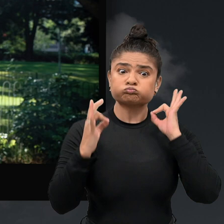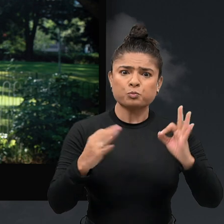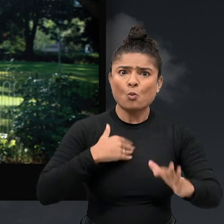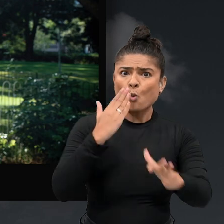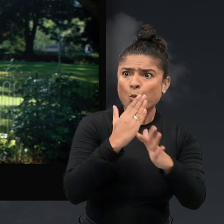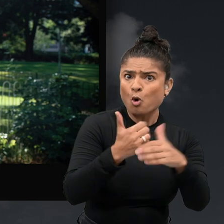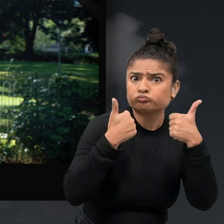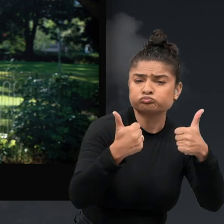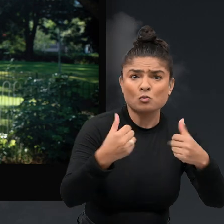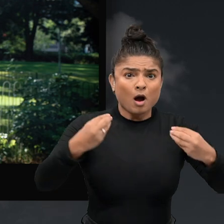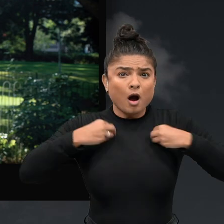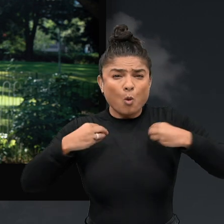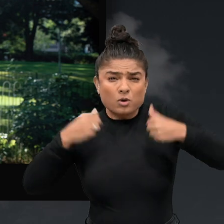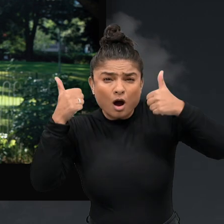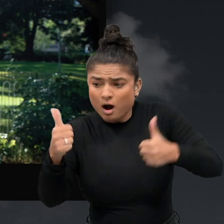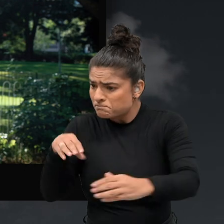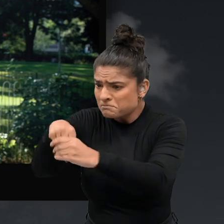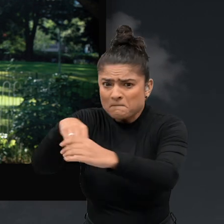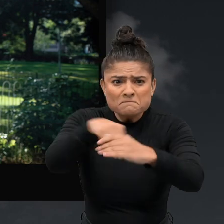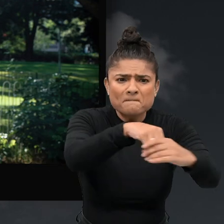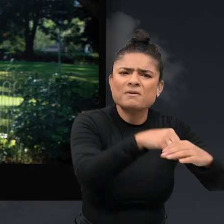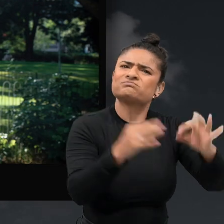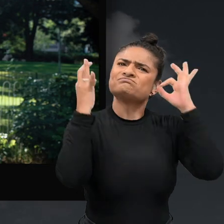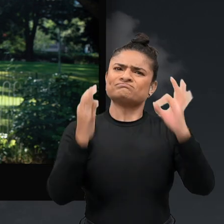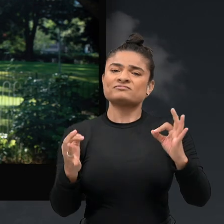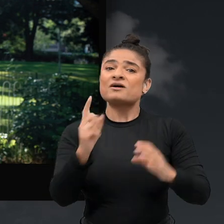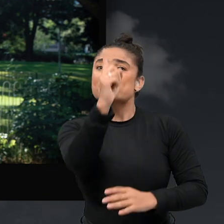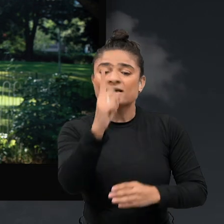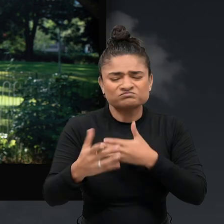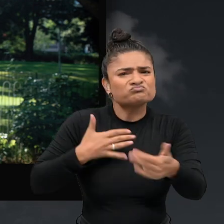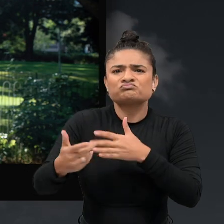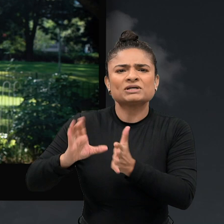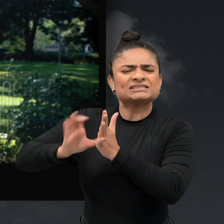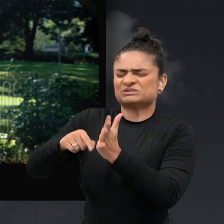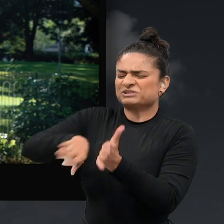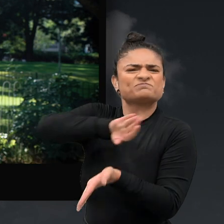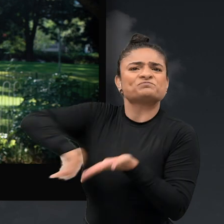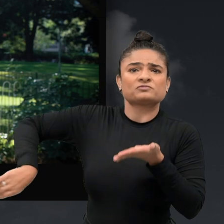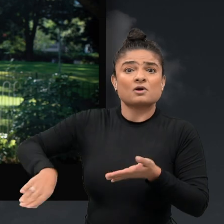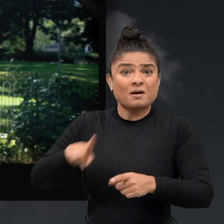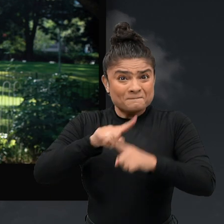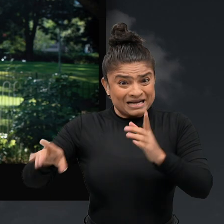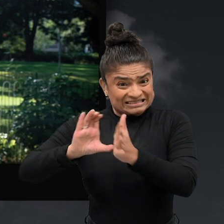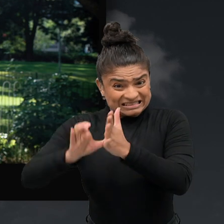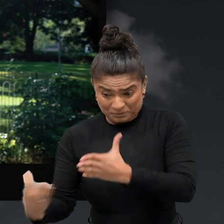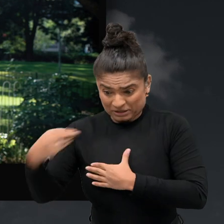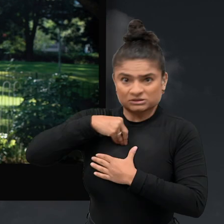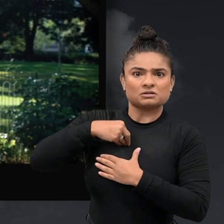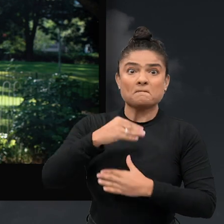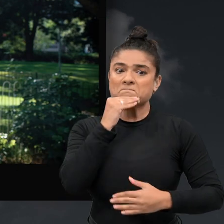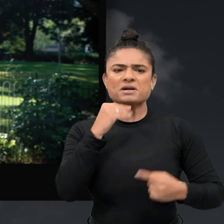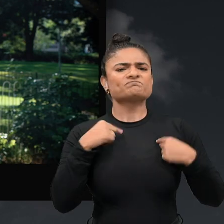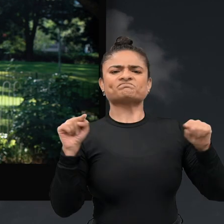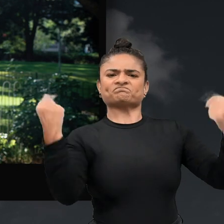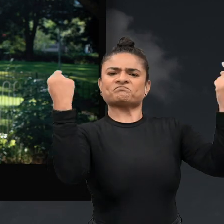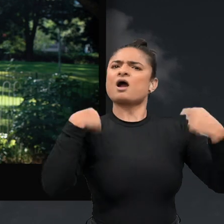manager or a good owner or a good worker it's despite my disability. So just because I have a